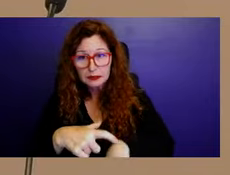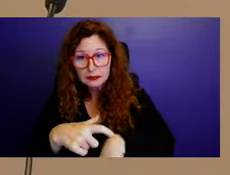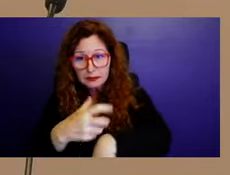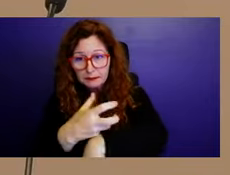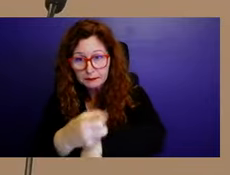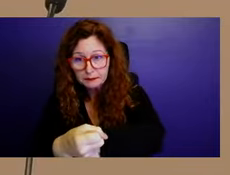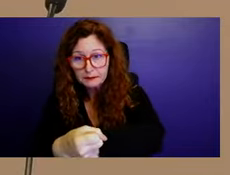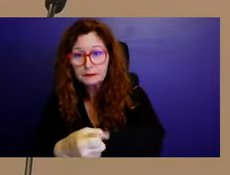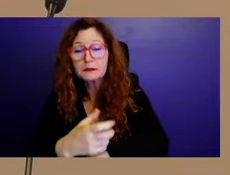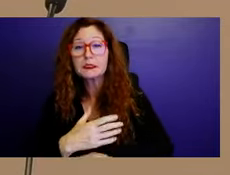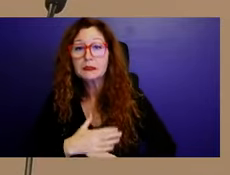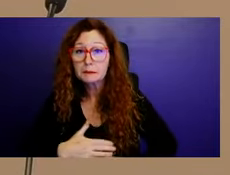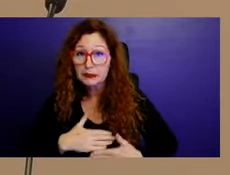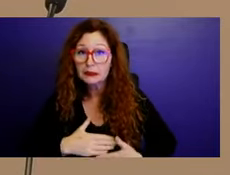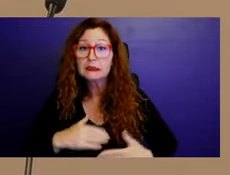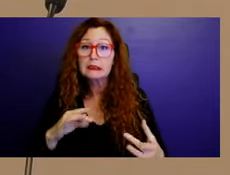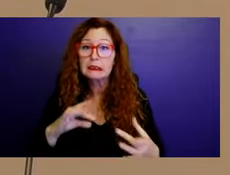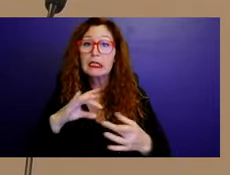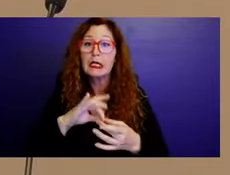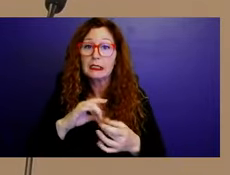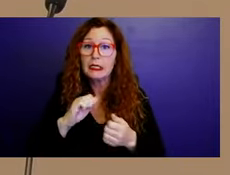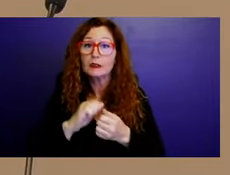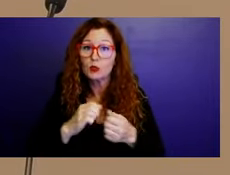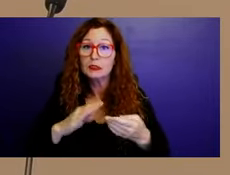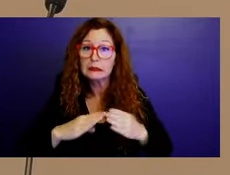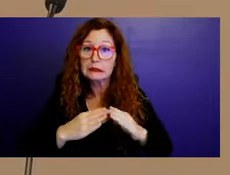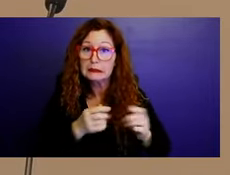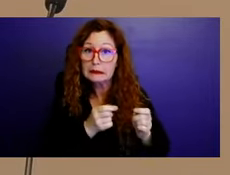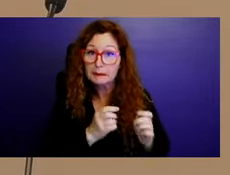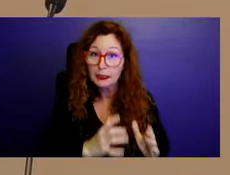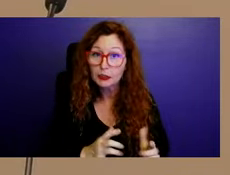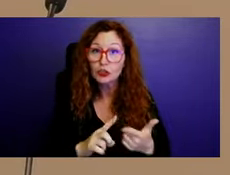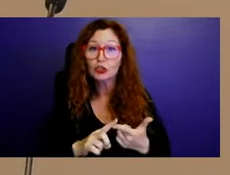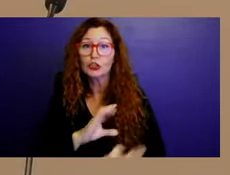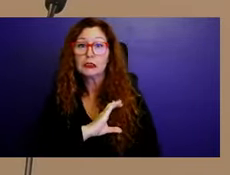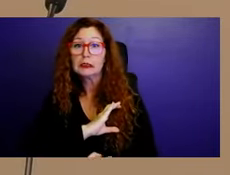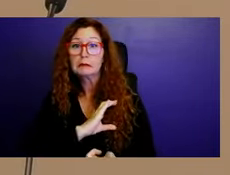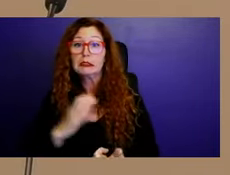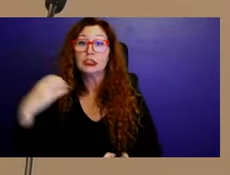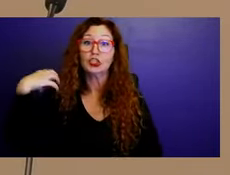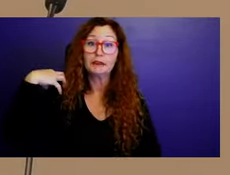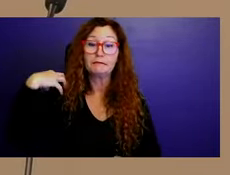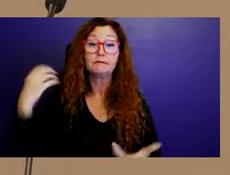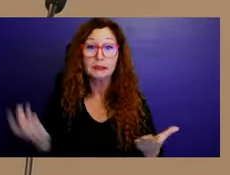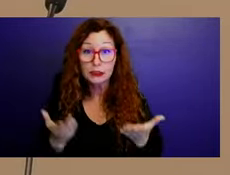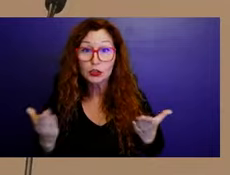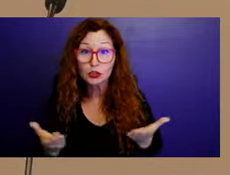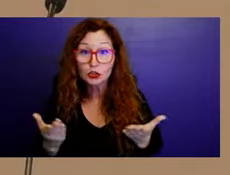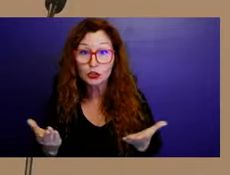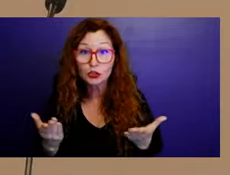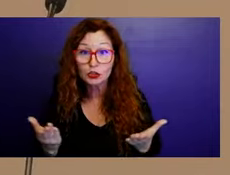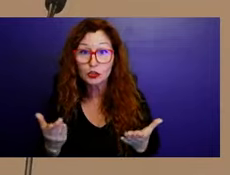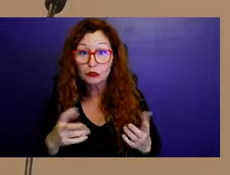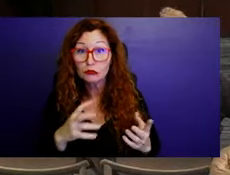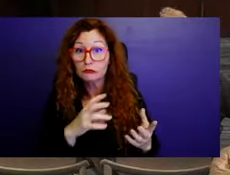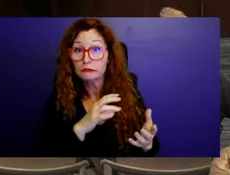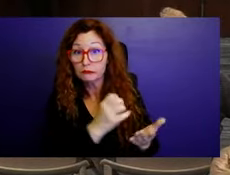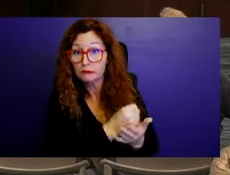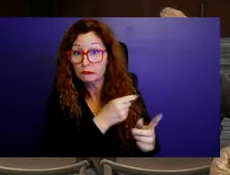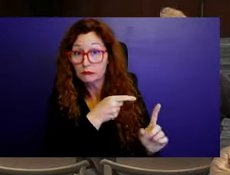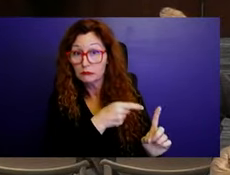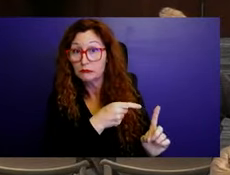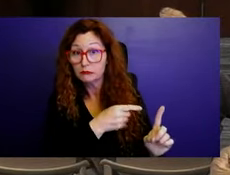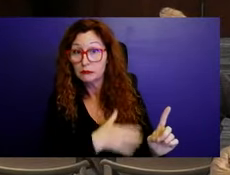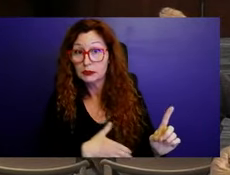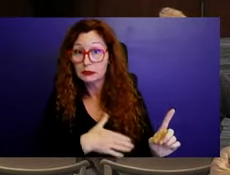to encourage you to connect with the city manager and the police chief is here this evening. So, okay, thank you. Thank you. We're going to